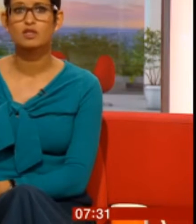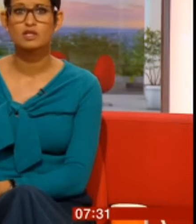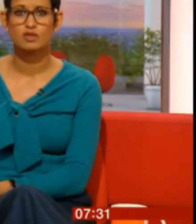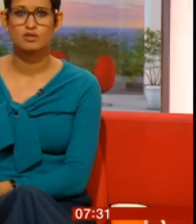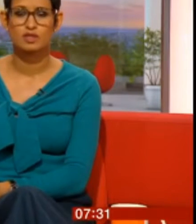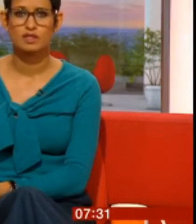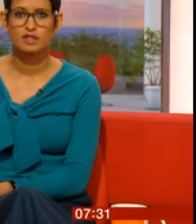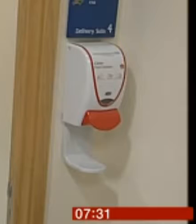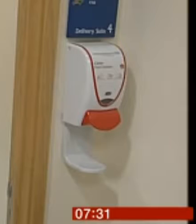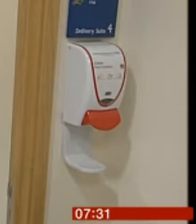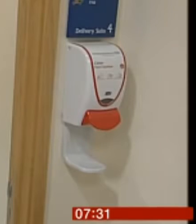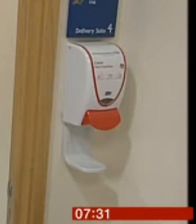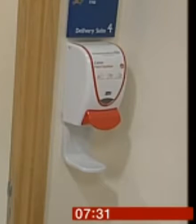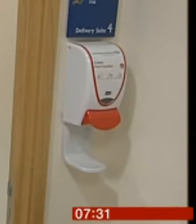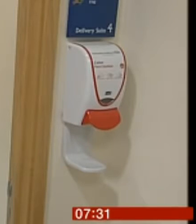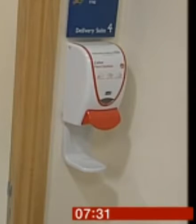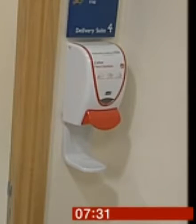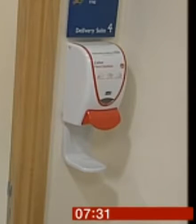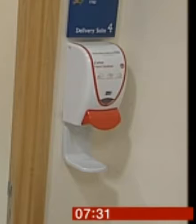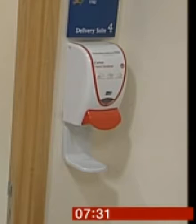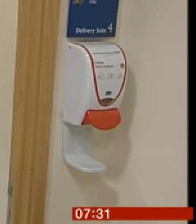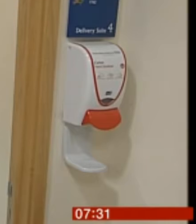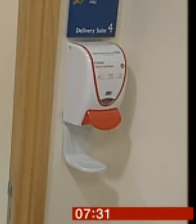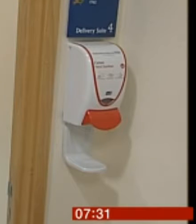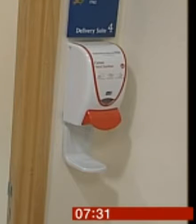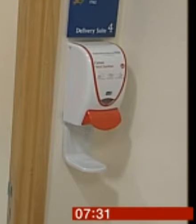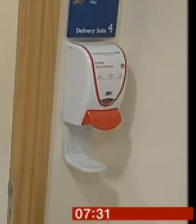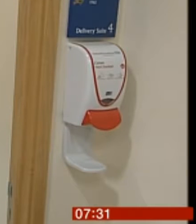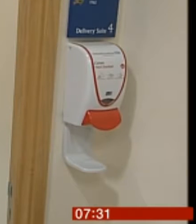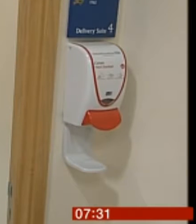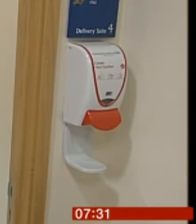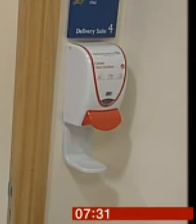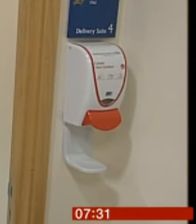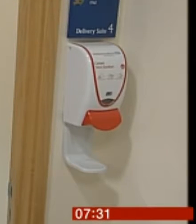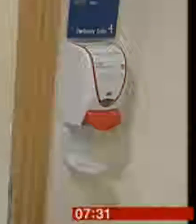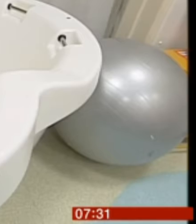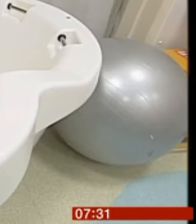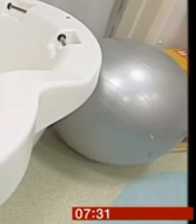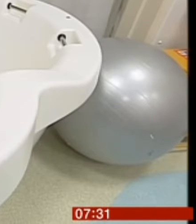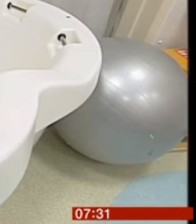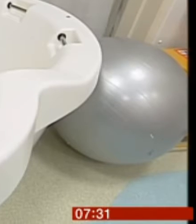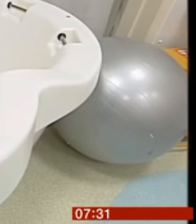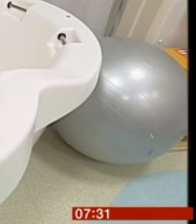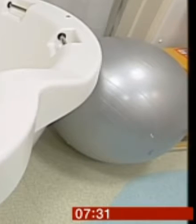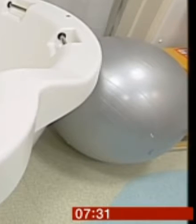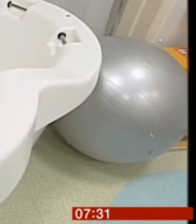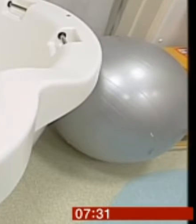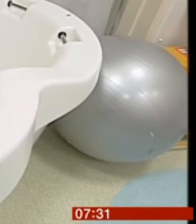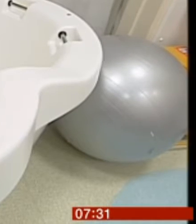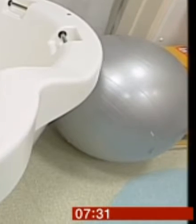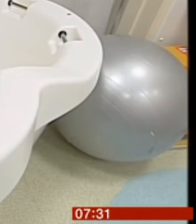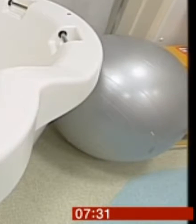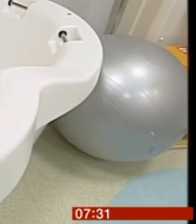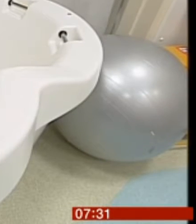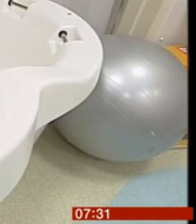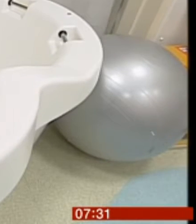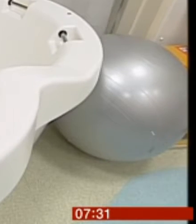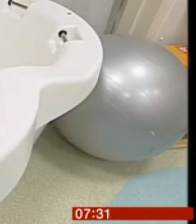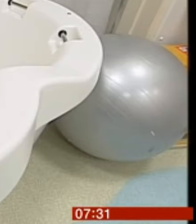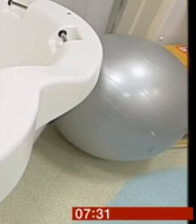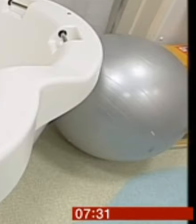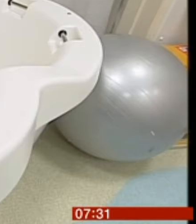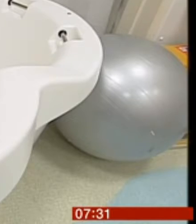-traumatic stress disorder. New research from the Royal College of Psychiatrists suggests as many as one in 25 women experience PTSD